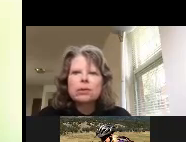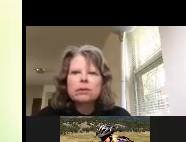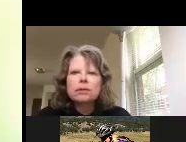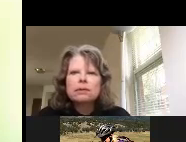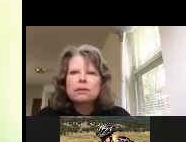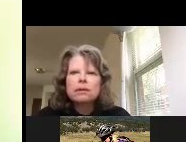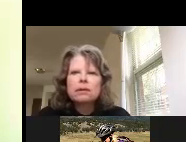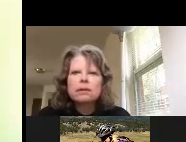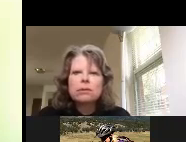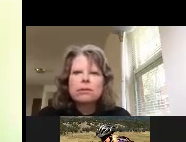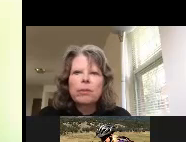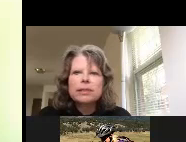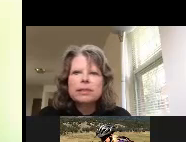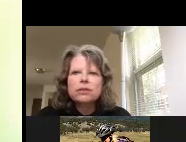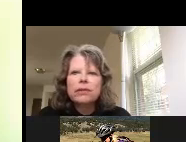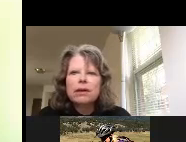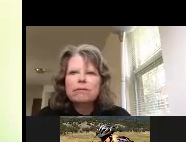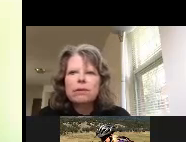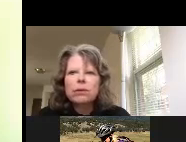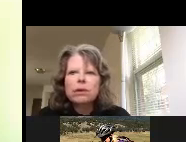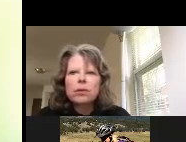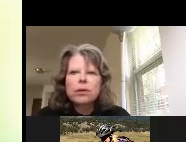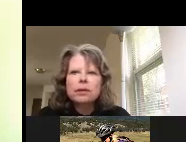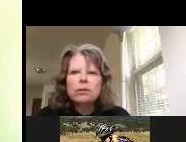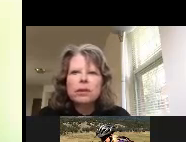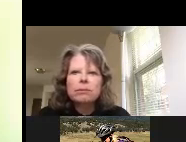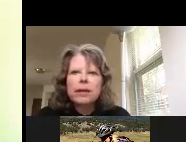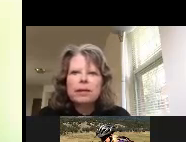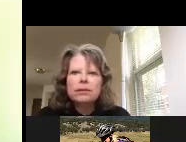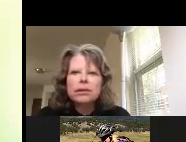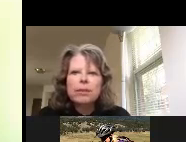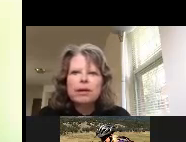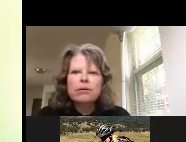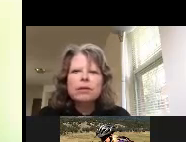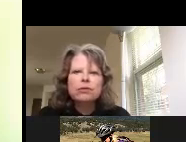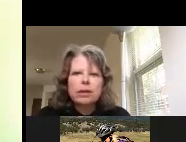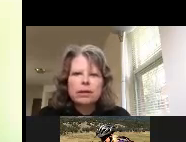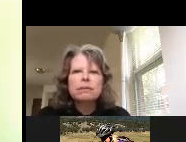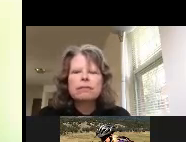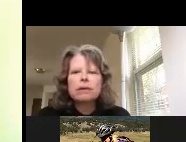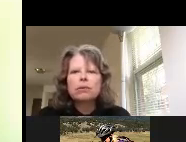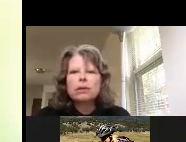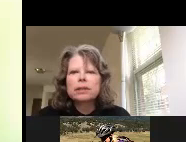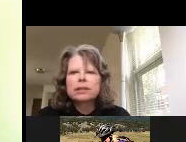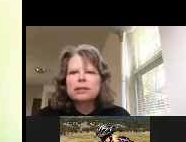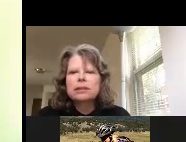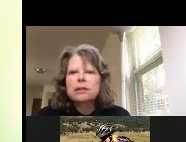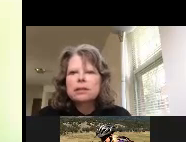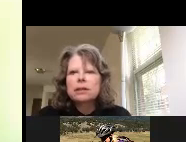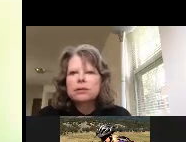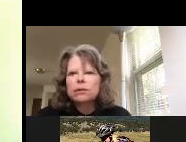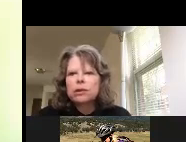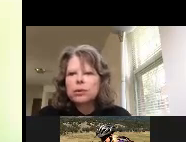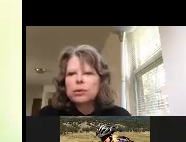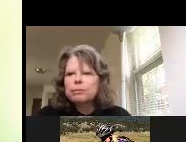road you leave a message on that phone number and don't get back and don't hear back from me try the other one that's the